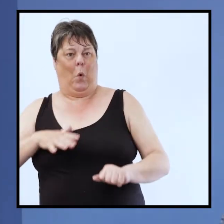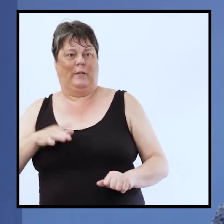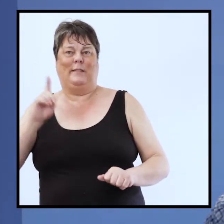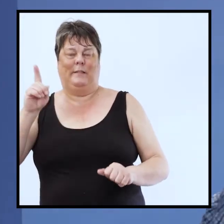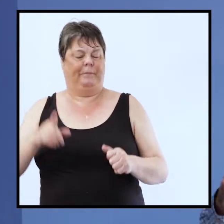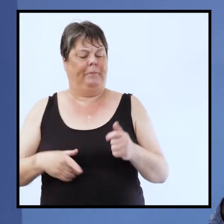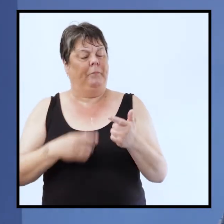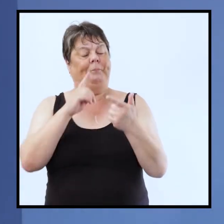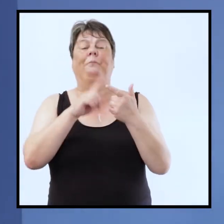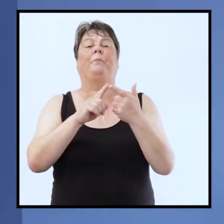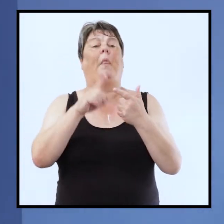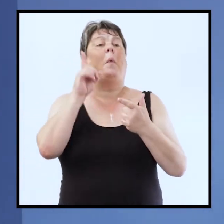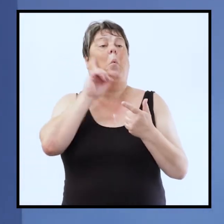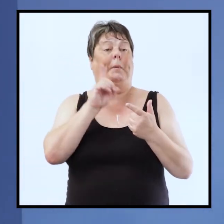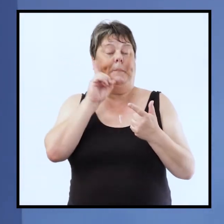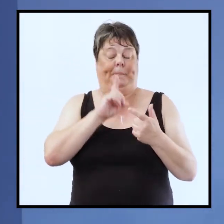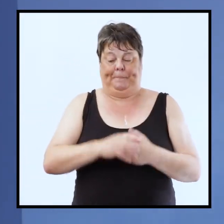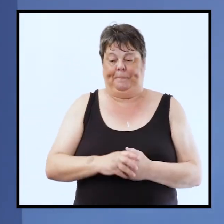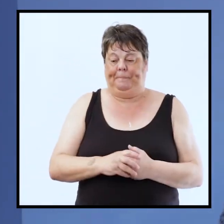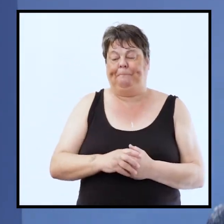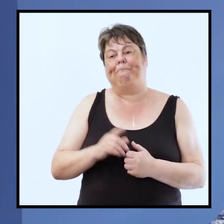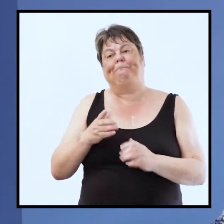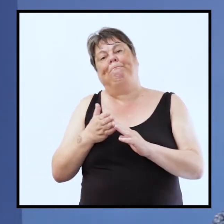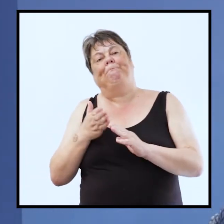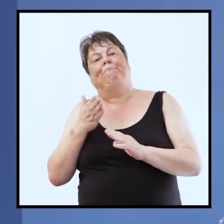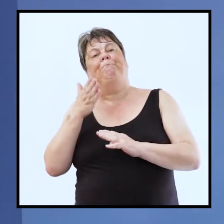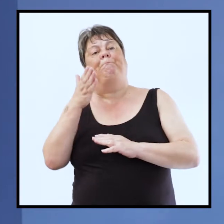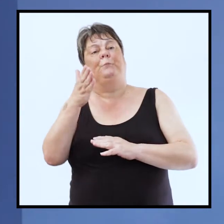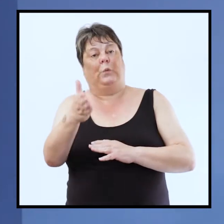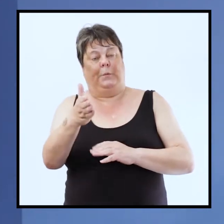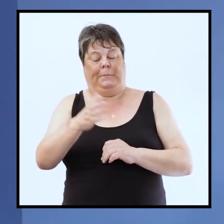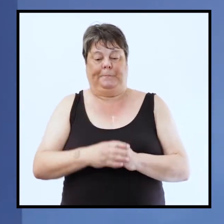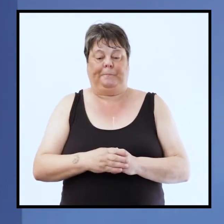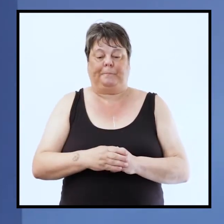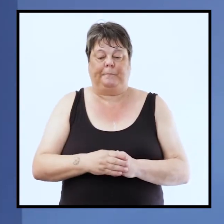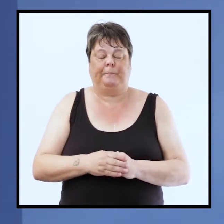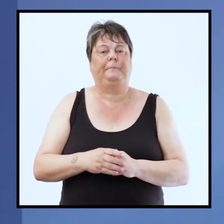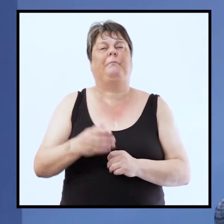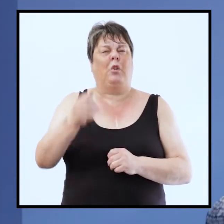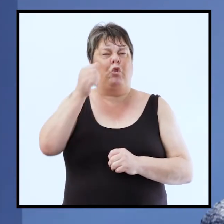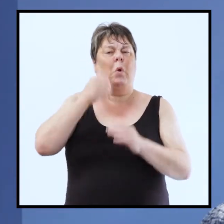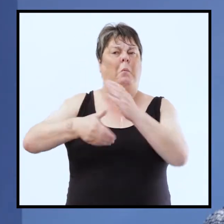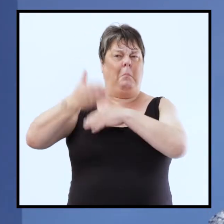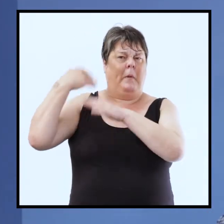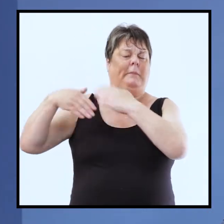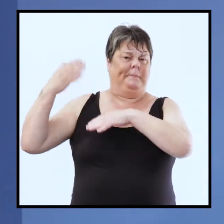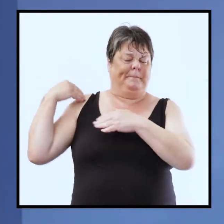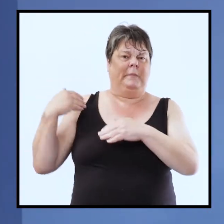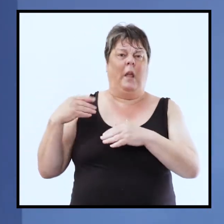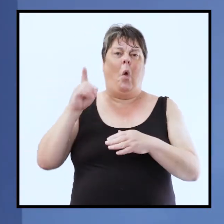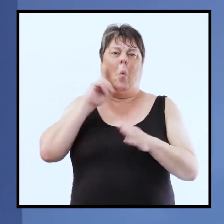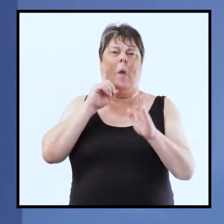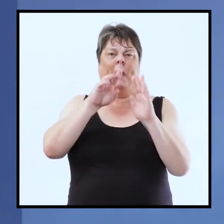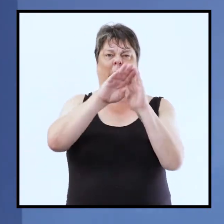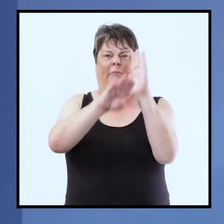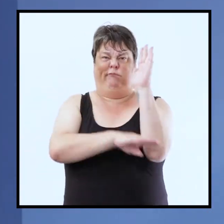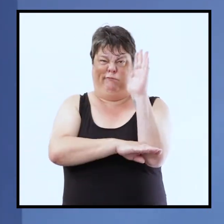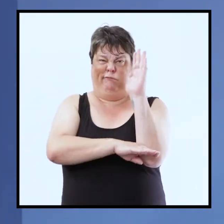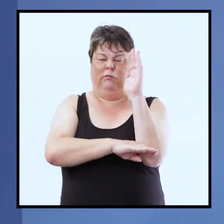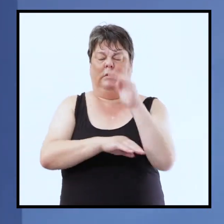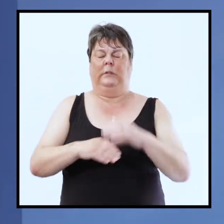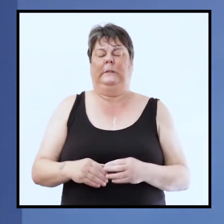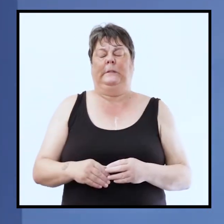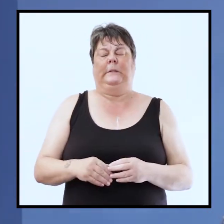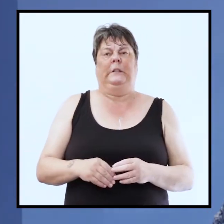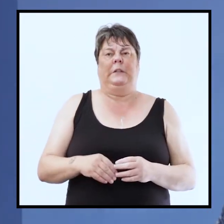she's in this synagogue and in a way she women were second-class citizens in in the society so there's that